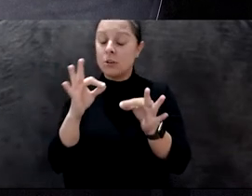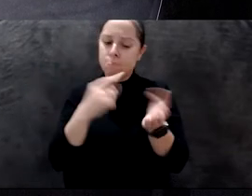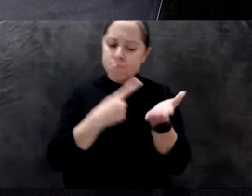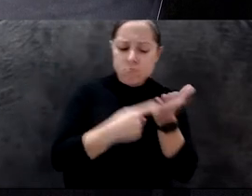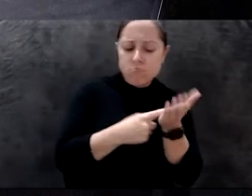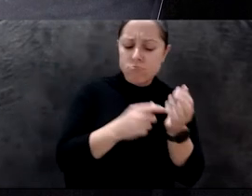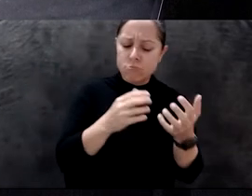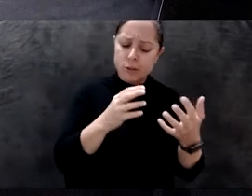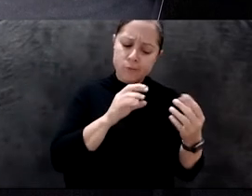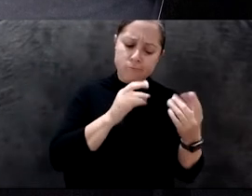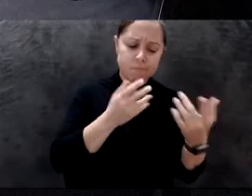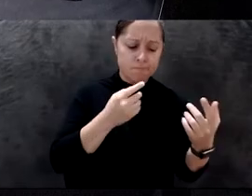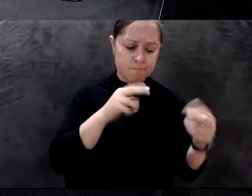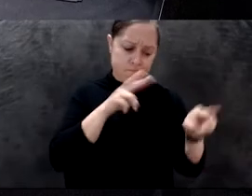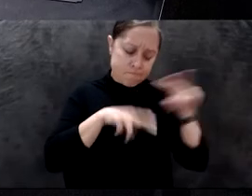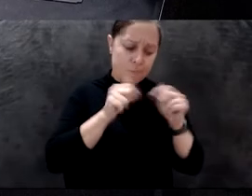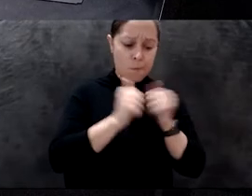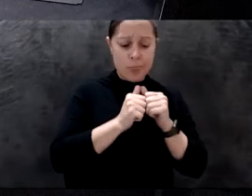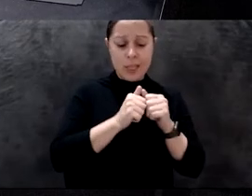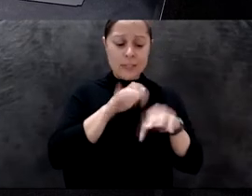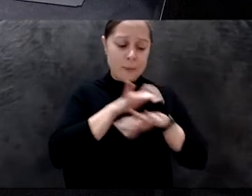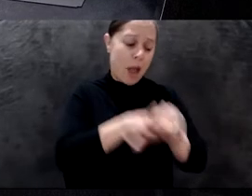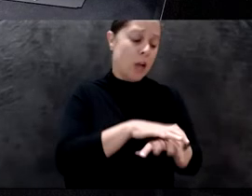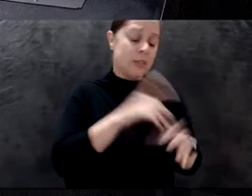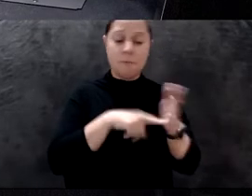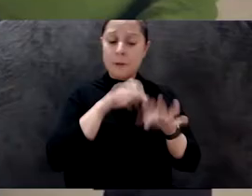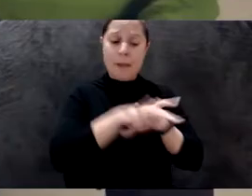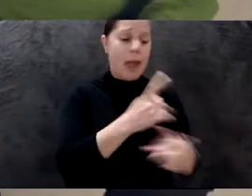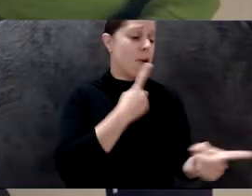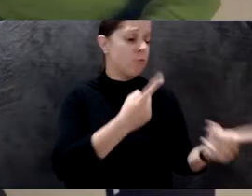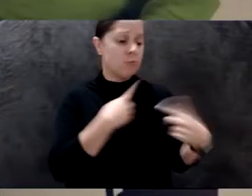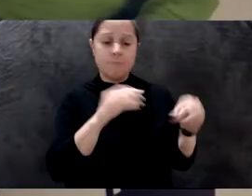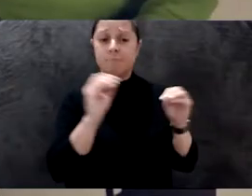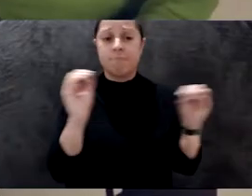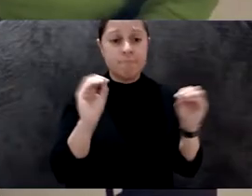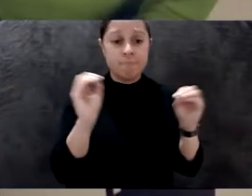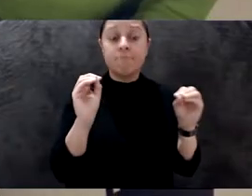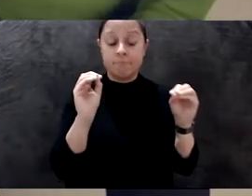decides not to answer. You have to wait. And it takes quite a long process of this spider divination process.